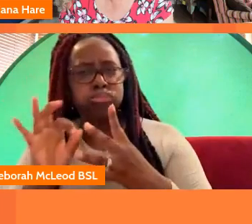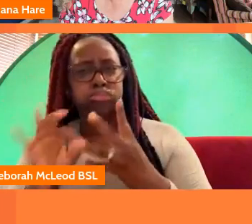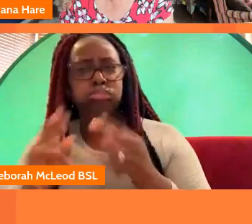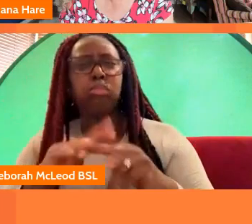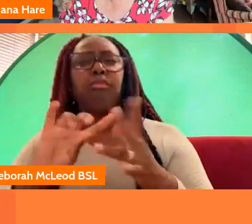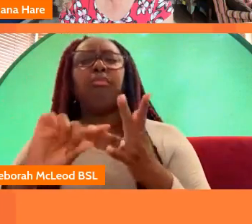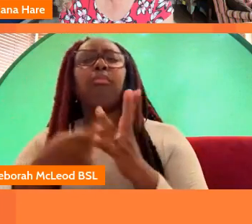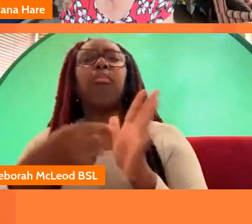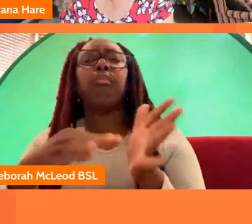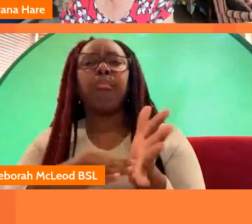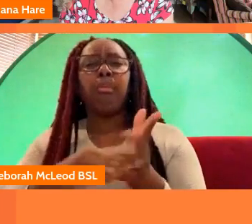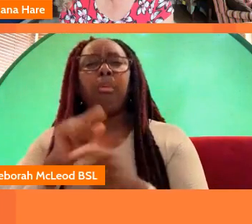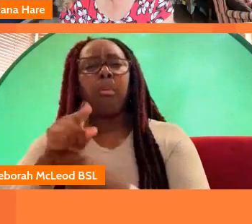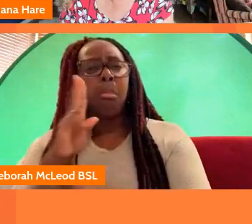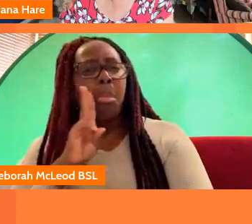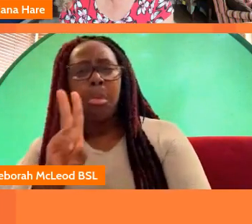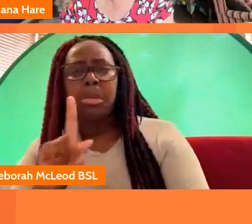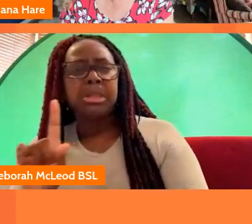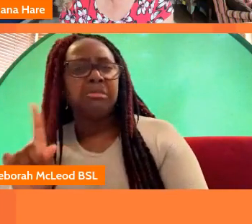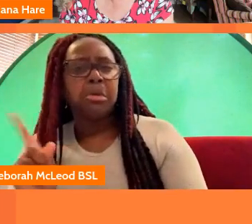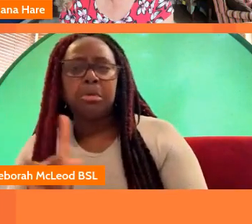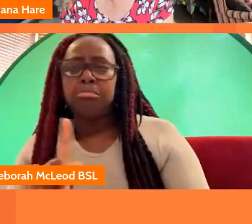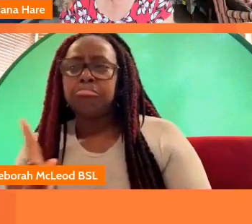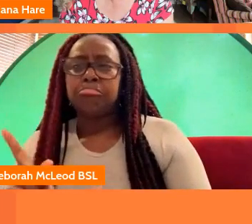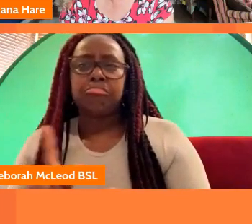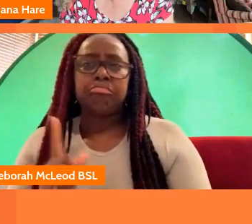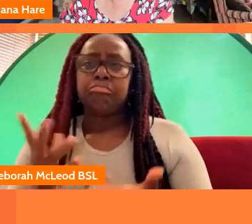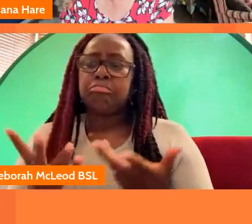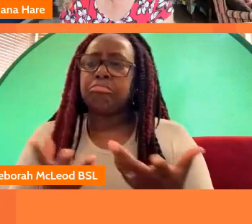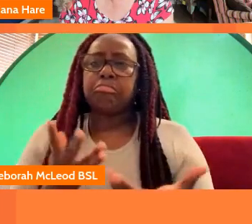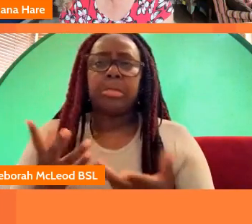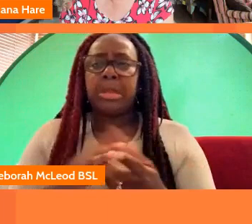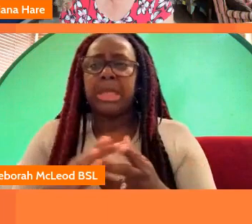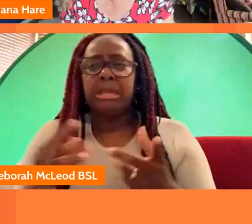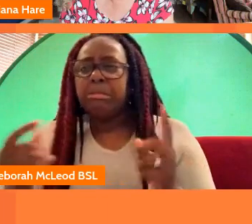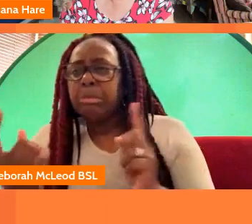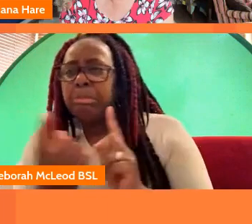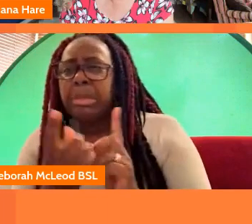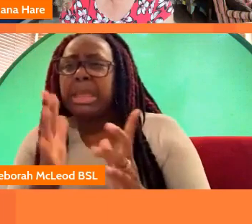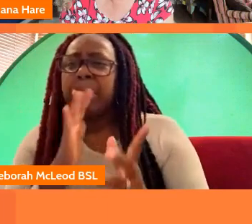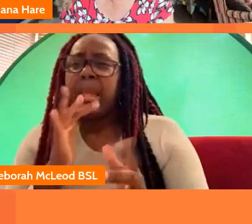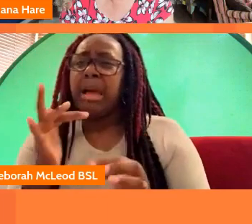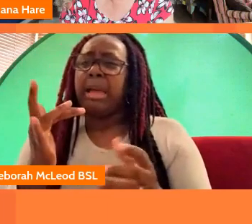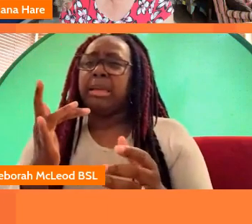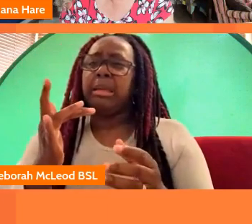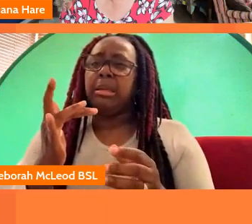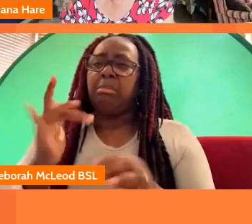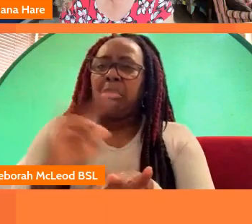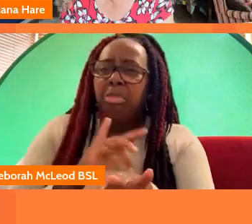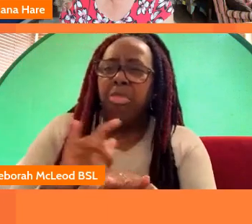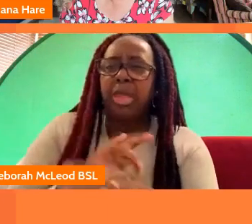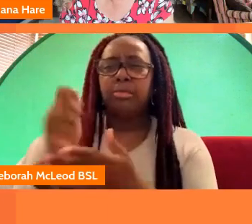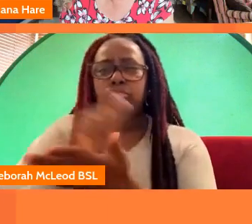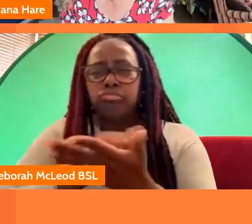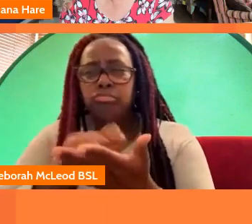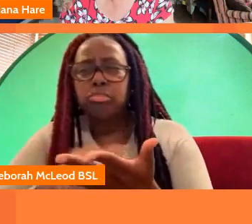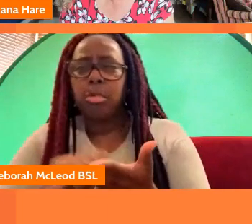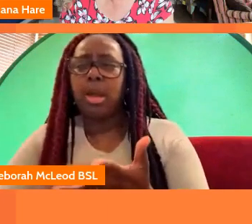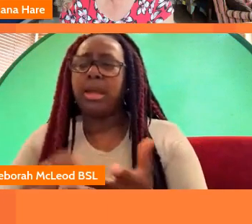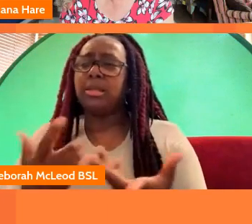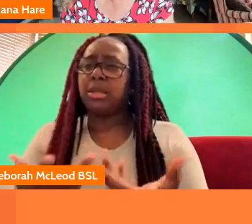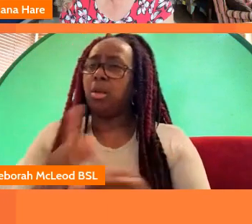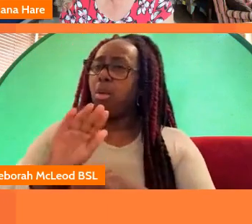what are you looking for in in in if you meet a sort of a theatre writer or somebody who's kind of coming